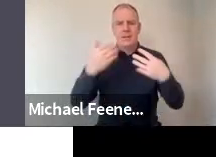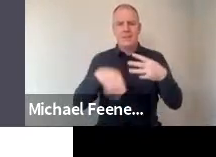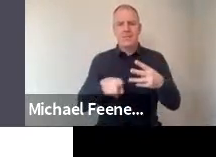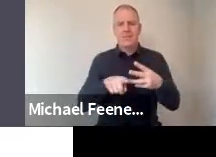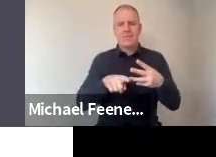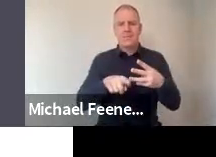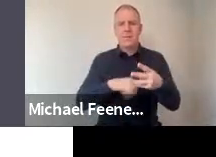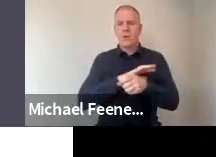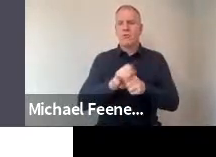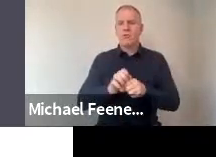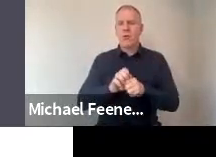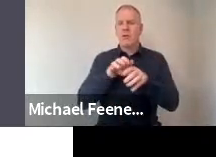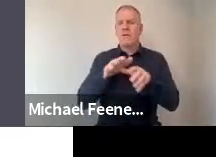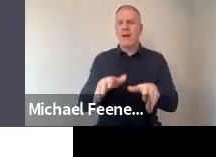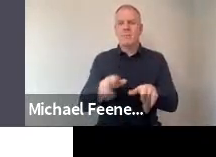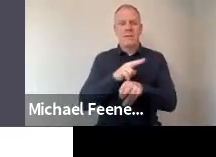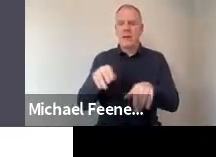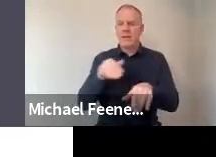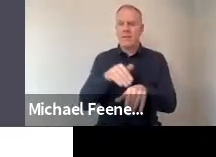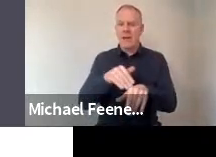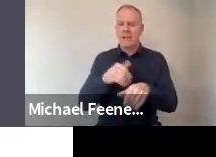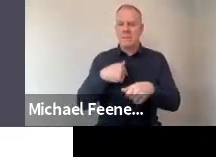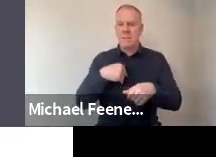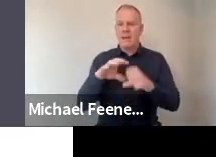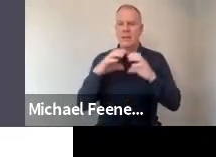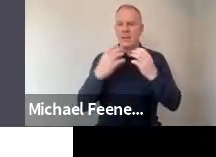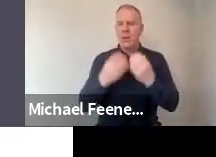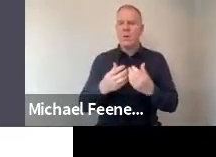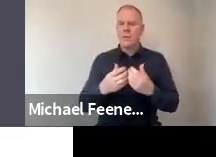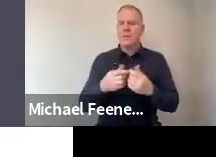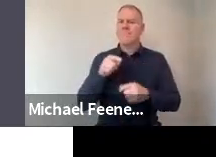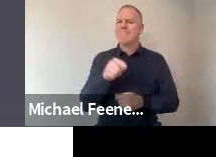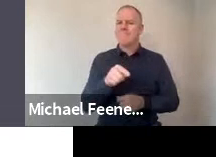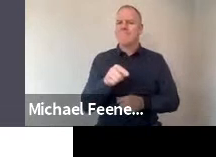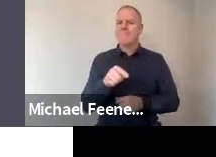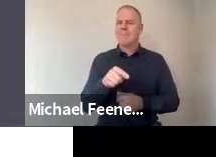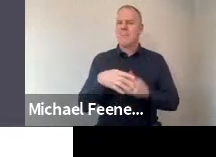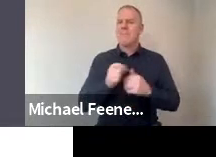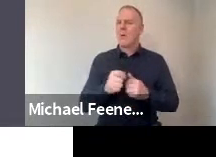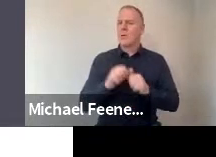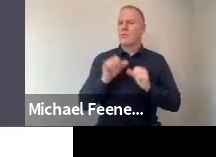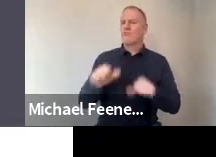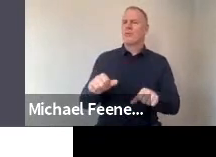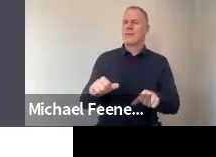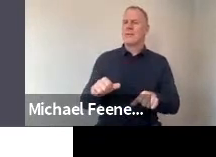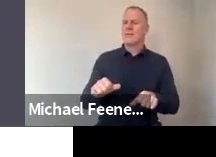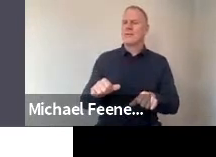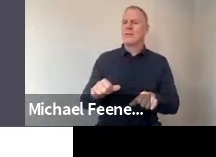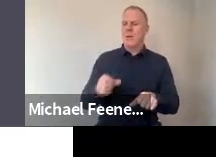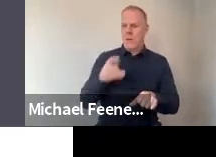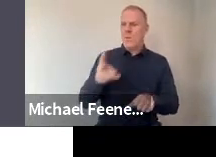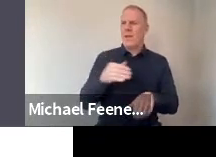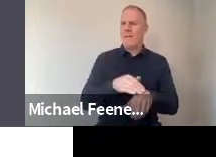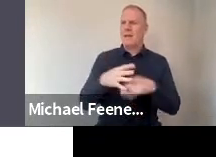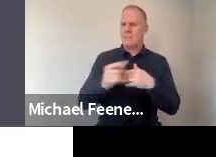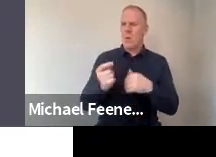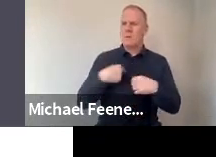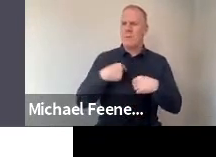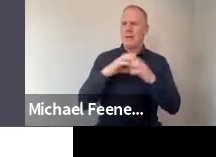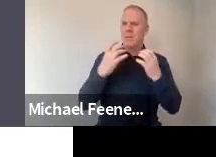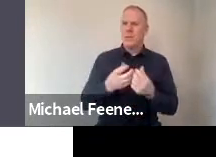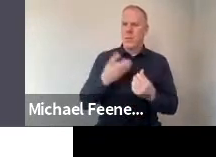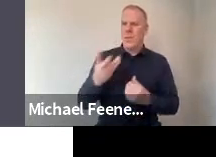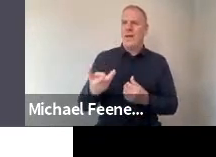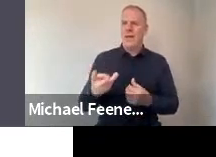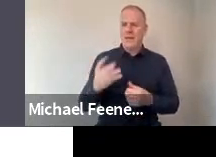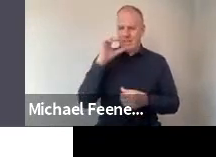-19 will not affect very many people in my community that most people disagreed with. So they thought it will affect the community. It is